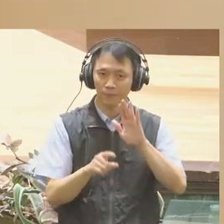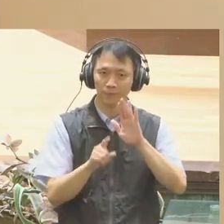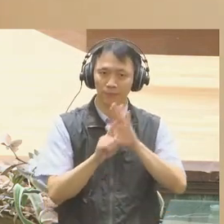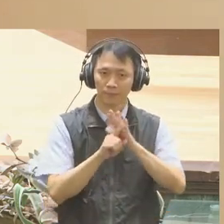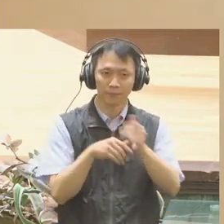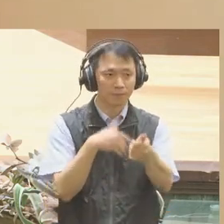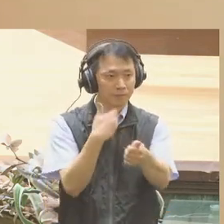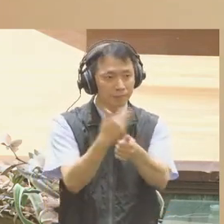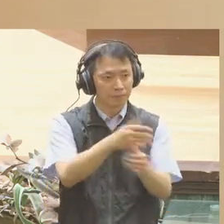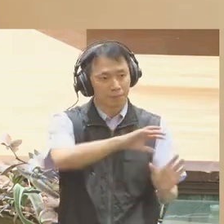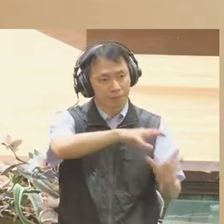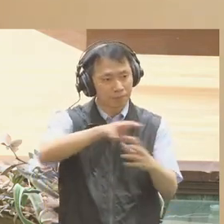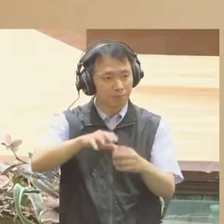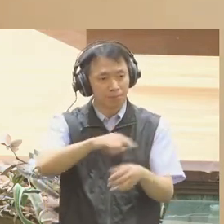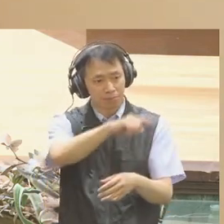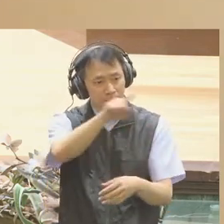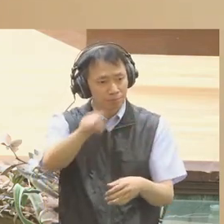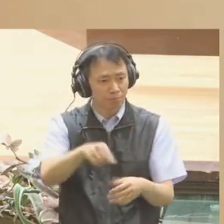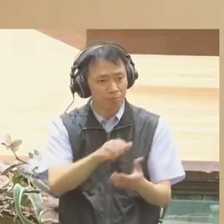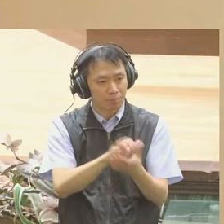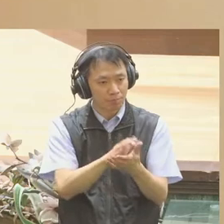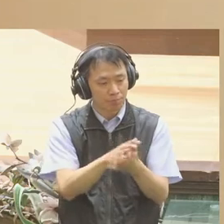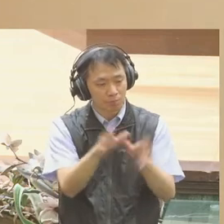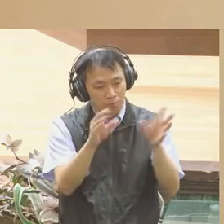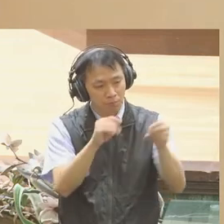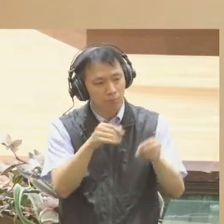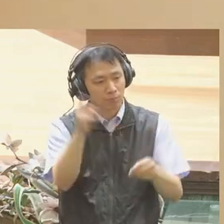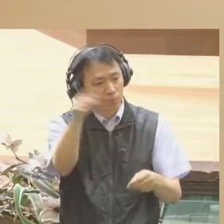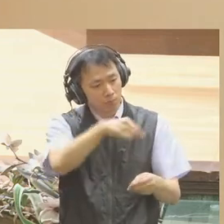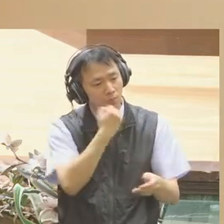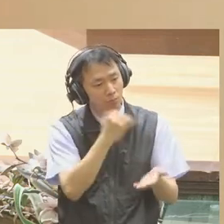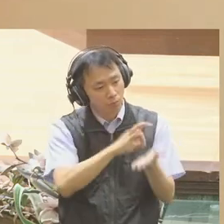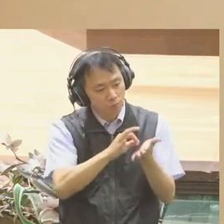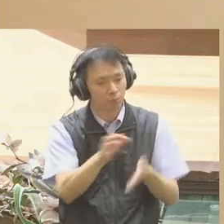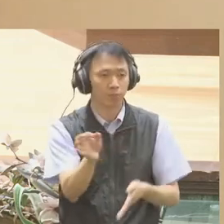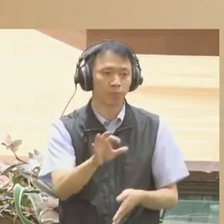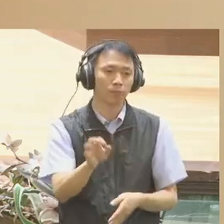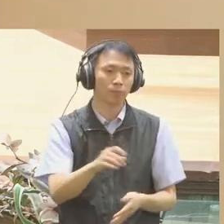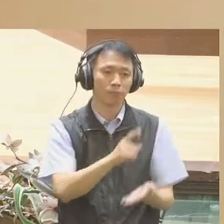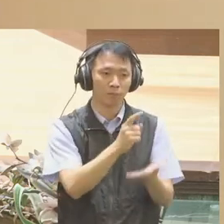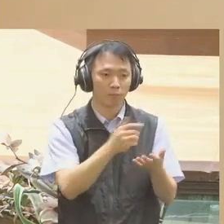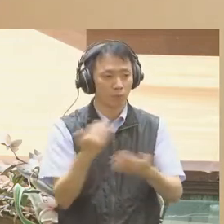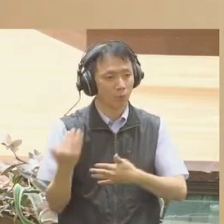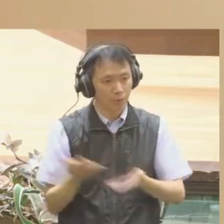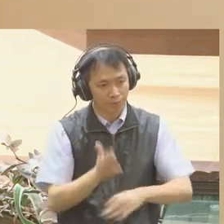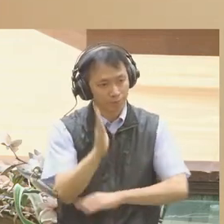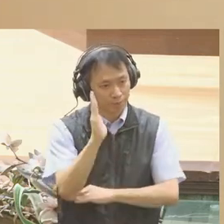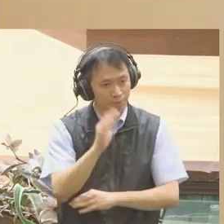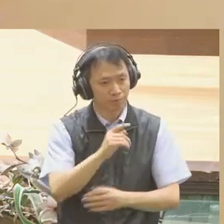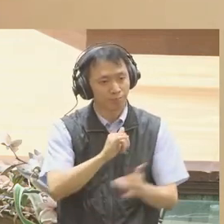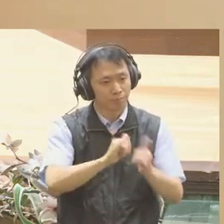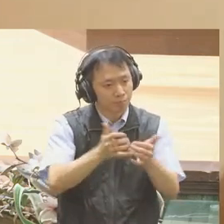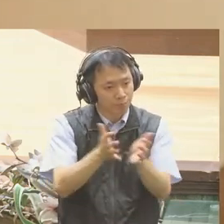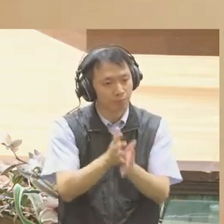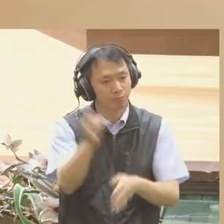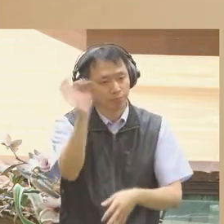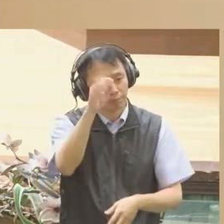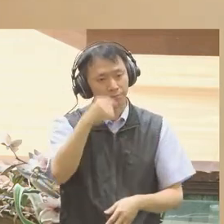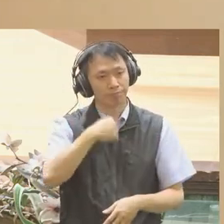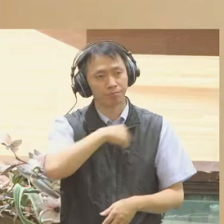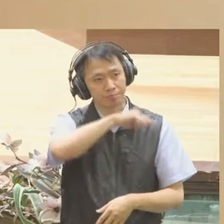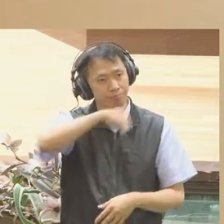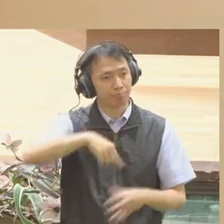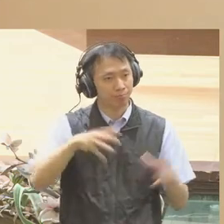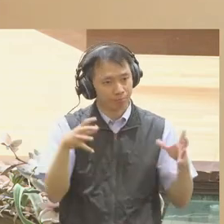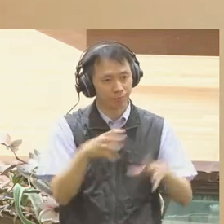world at every level of government, as well as efforts by newsrooms, academics, nonprofits, foundations, and movements. Involving citizens